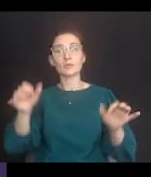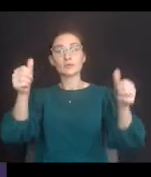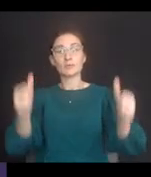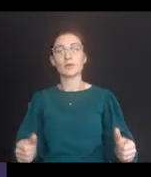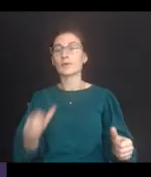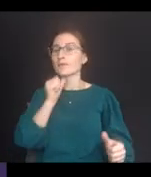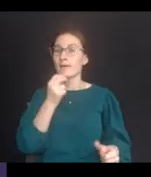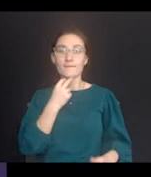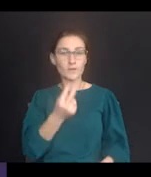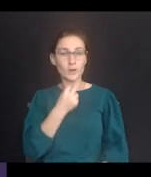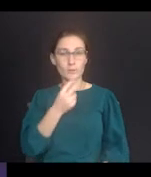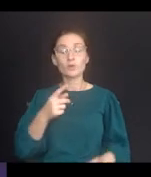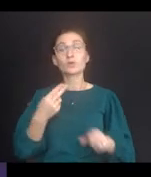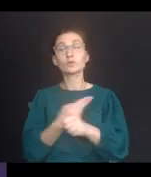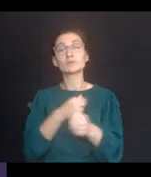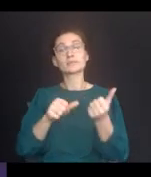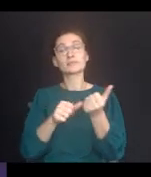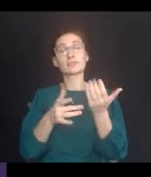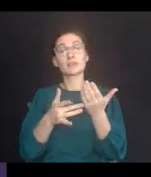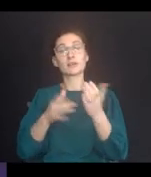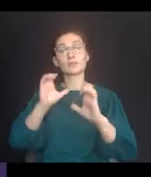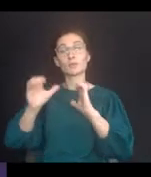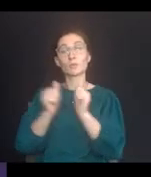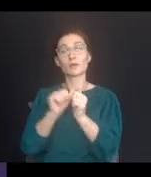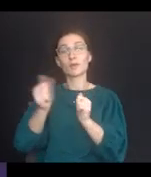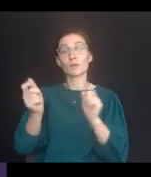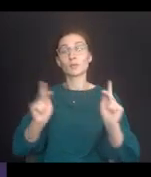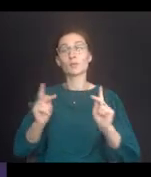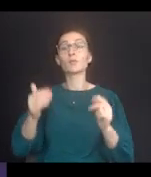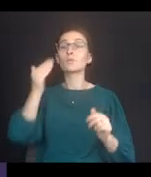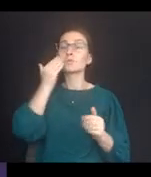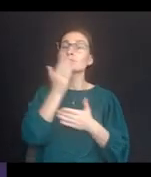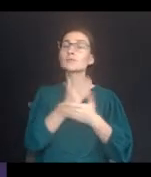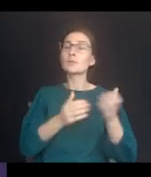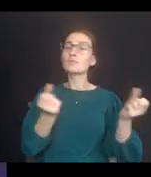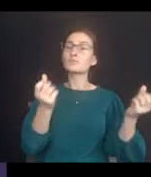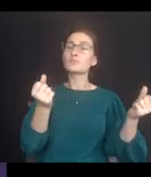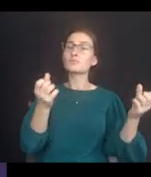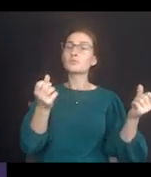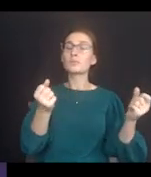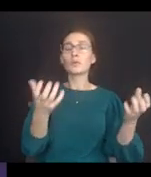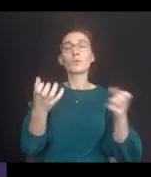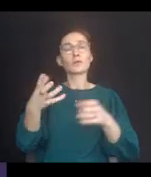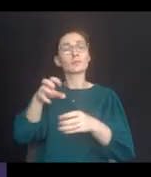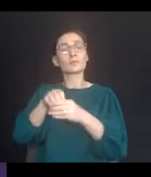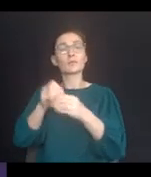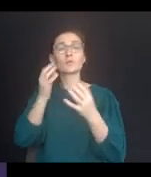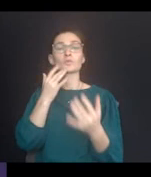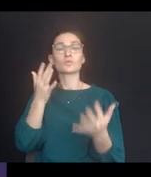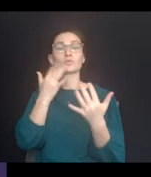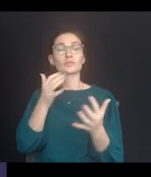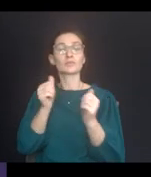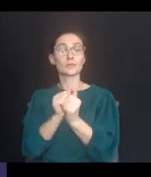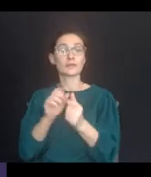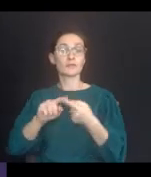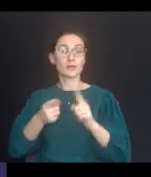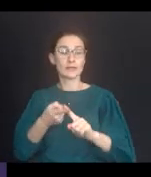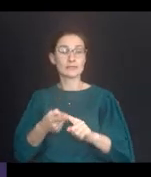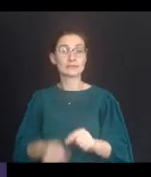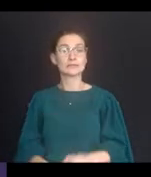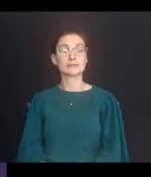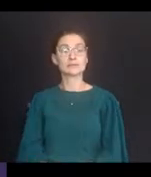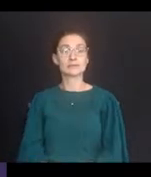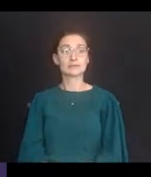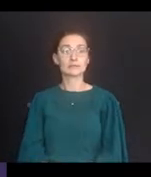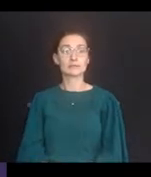technology device to communicate with others. The child knows some ASL and wishes to participate in chorus with his